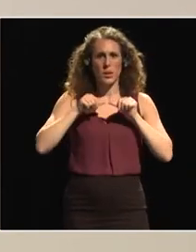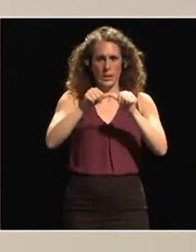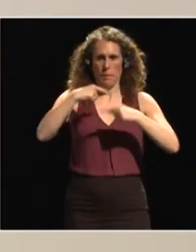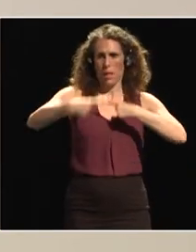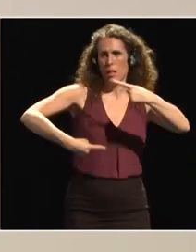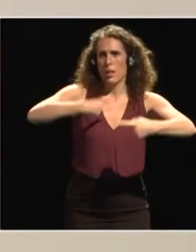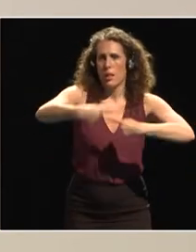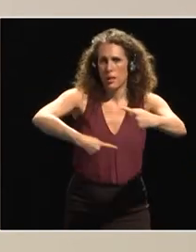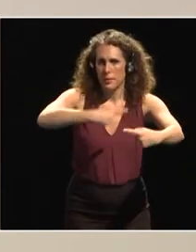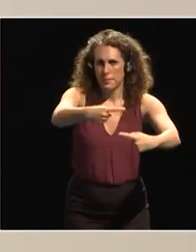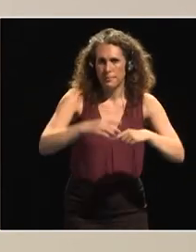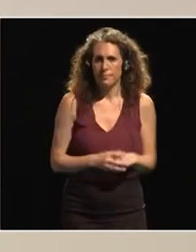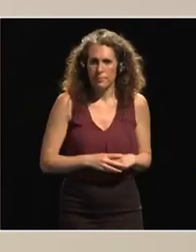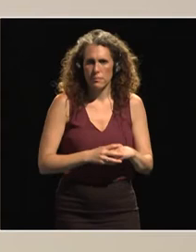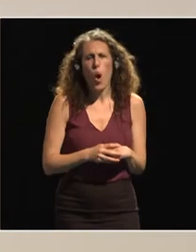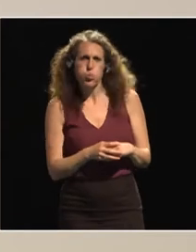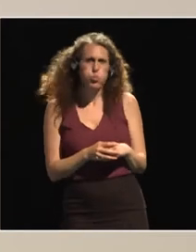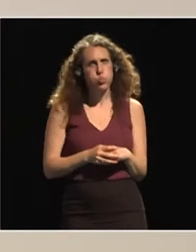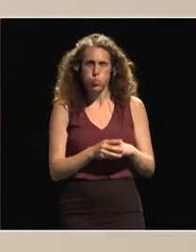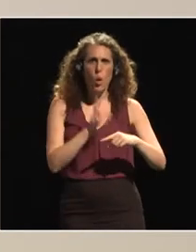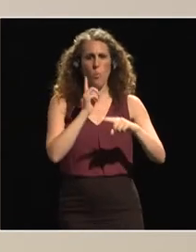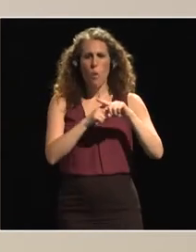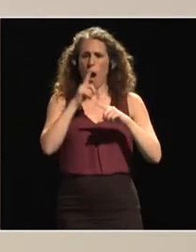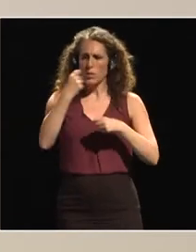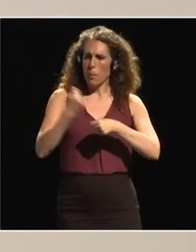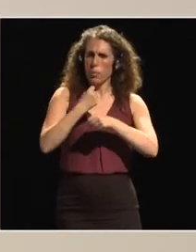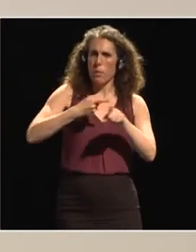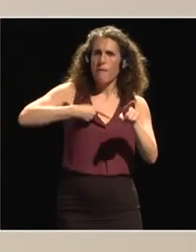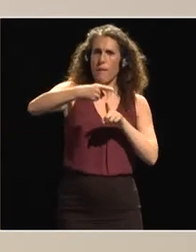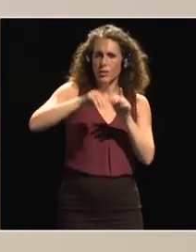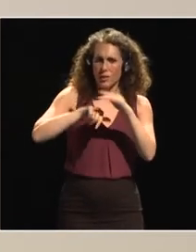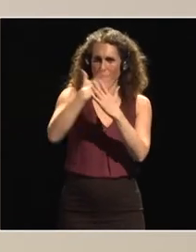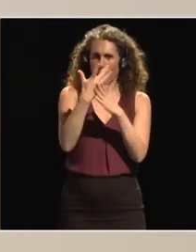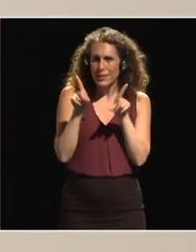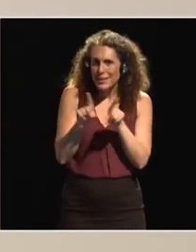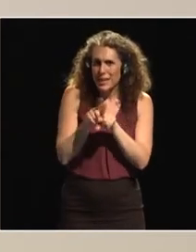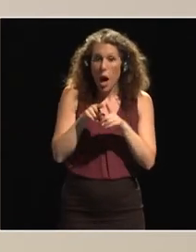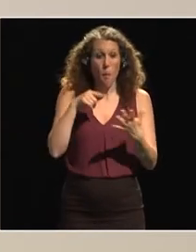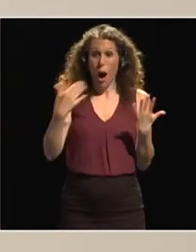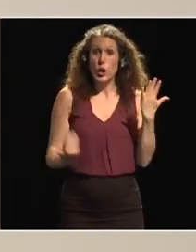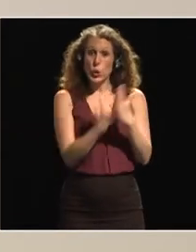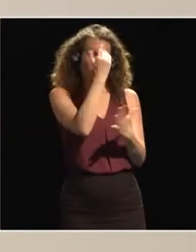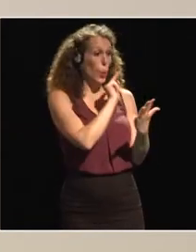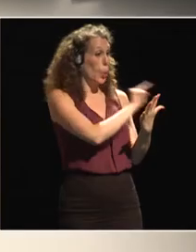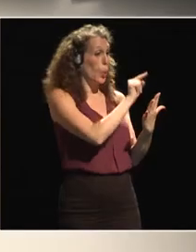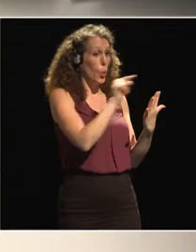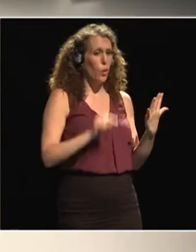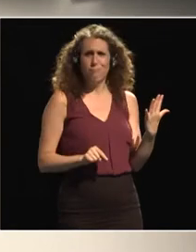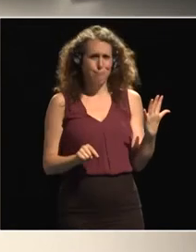and it includes professional development as well and exchange programs so all of these ideas are not new because we have discussed them